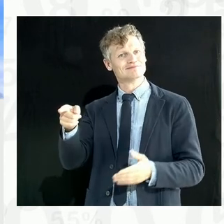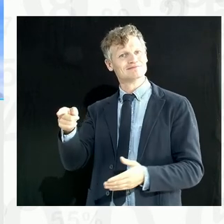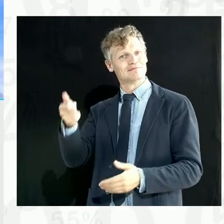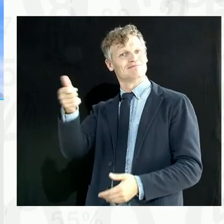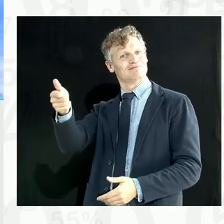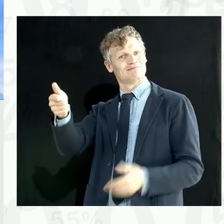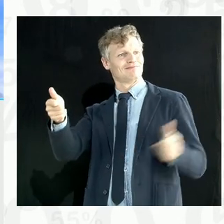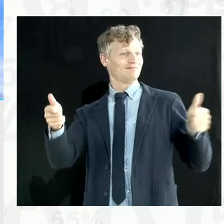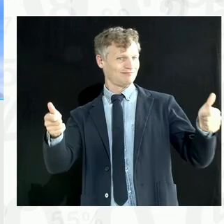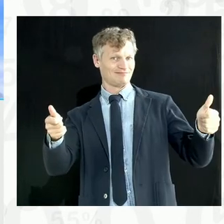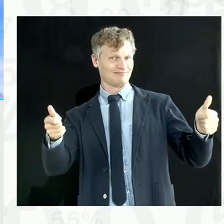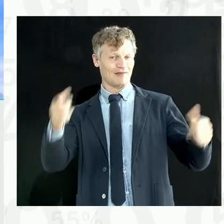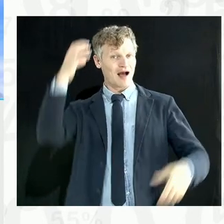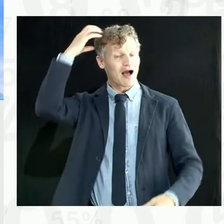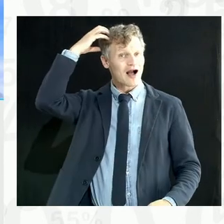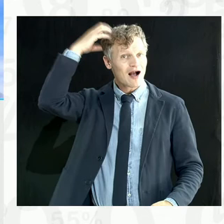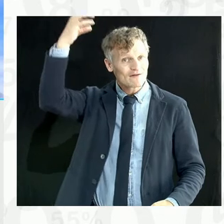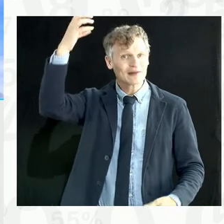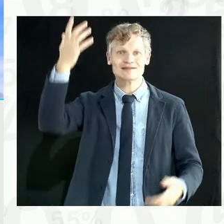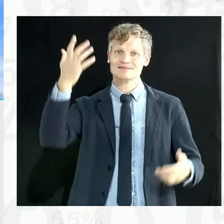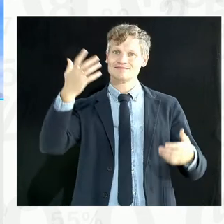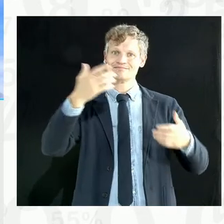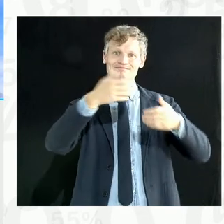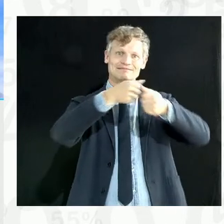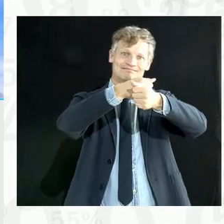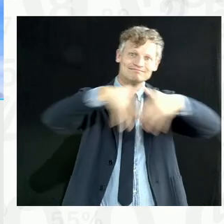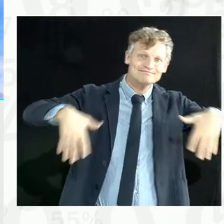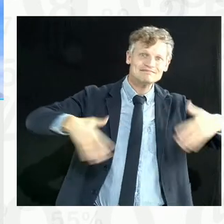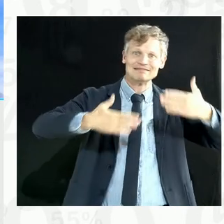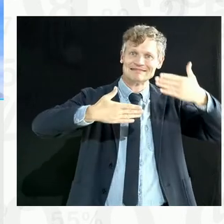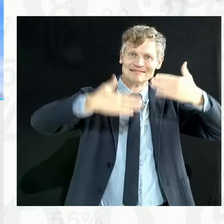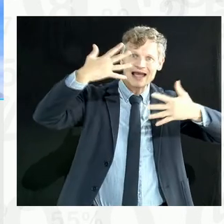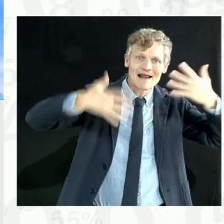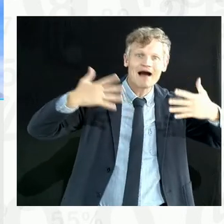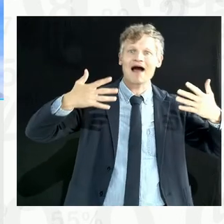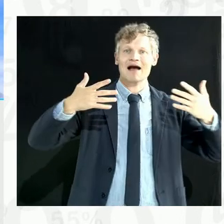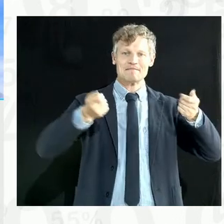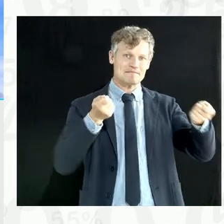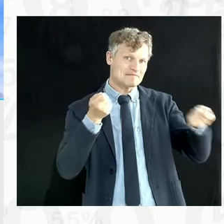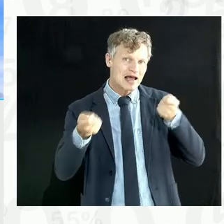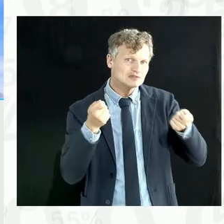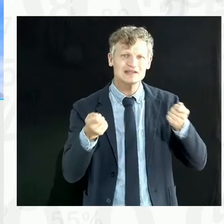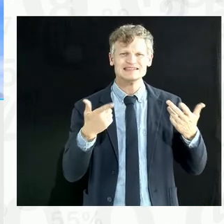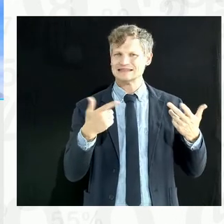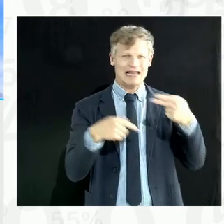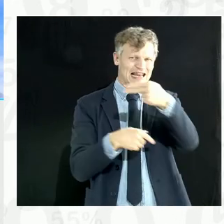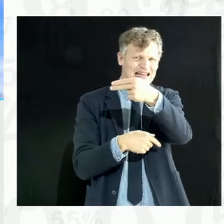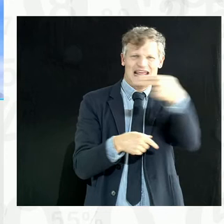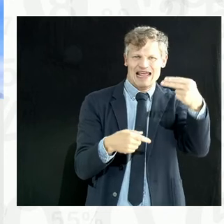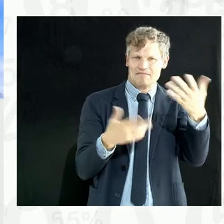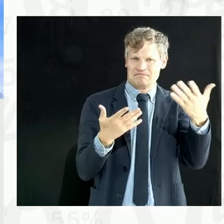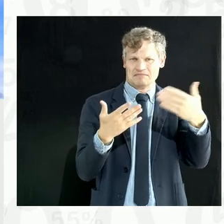in any of the data governance frameworks that we have, data management, whatever name you give to data handling.